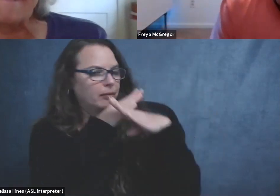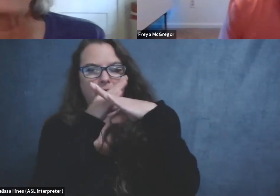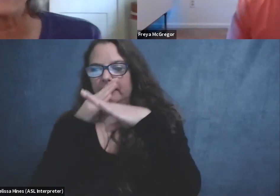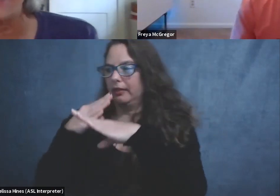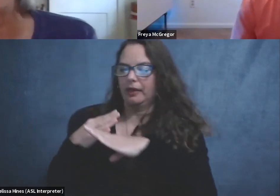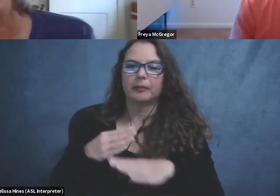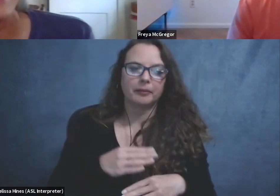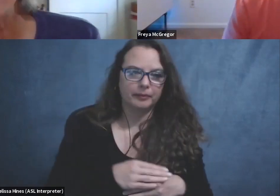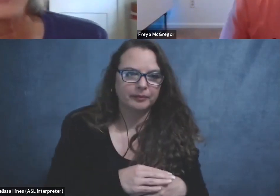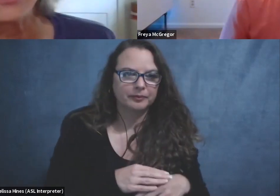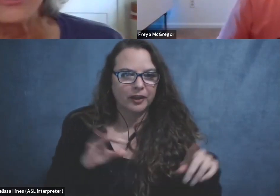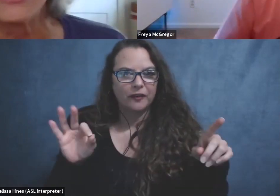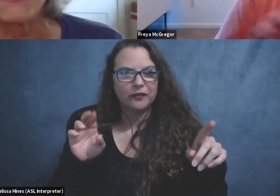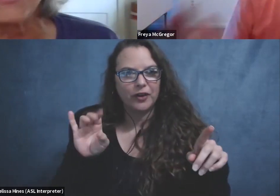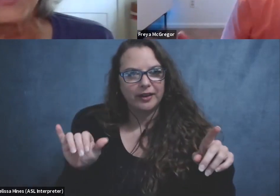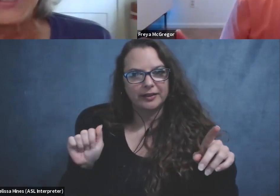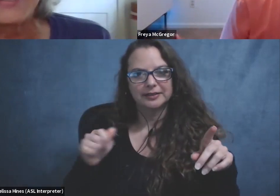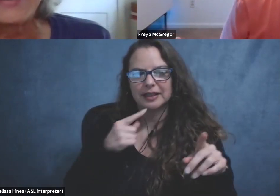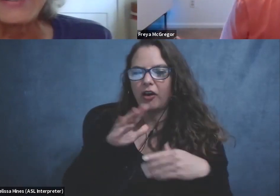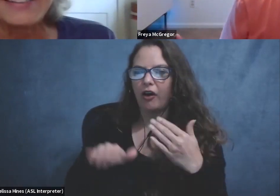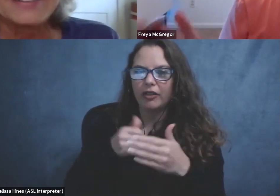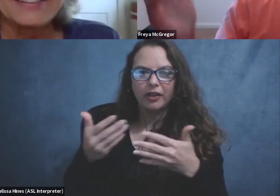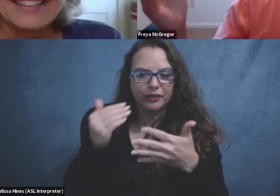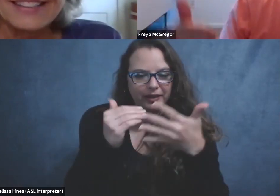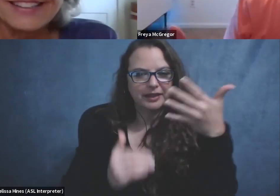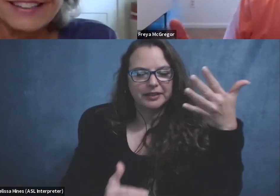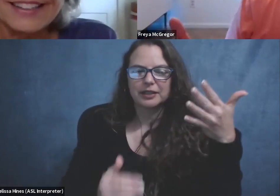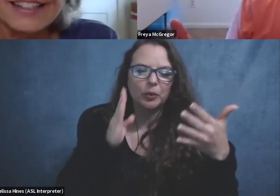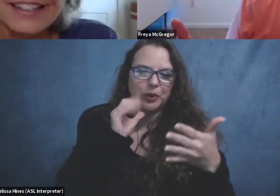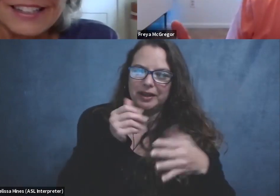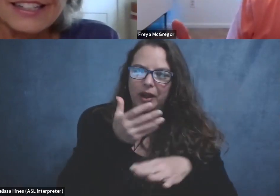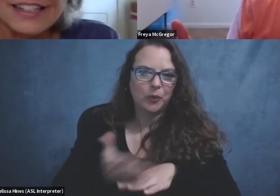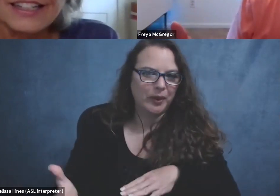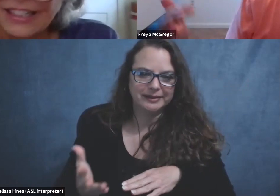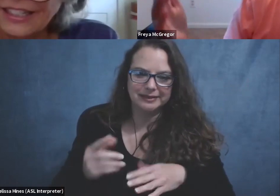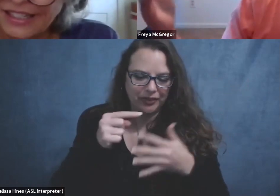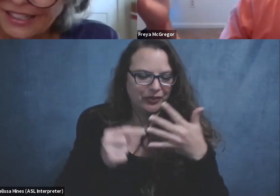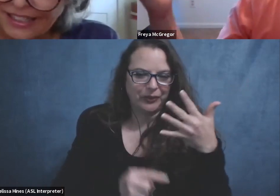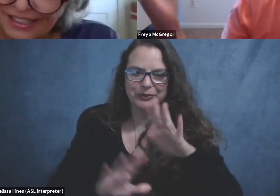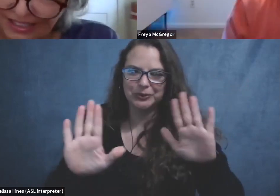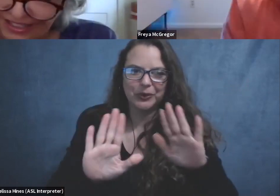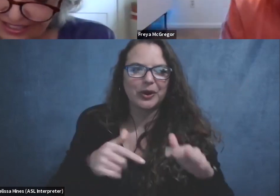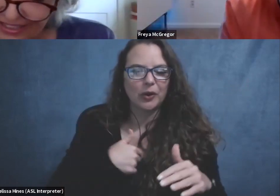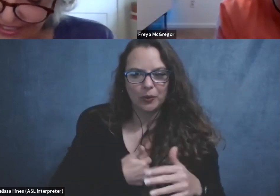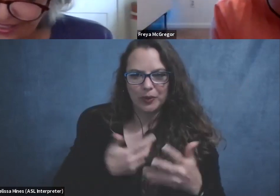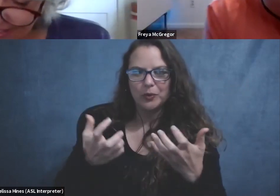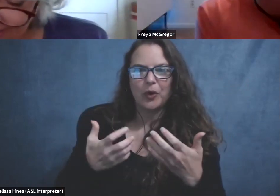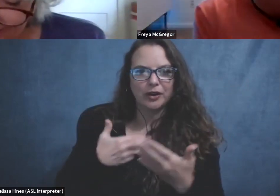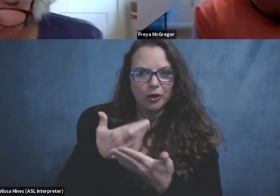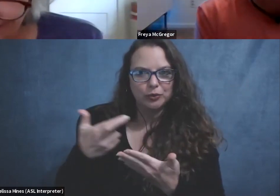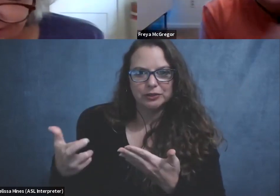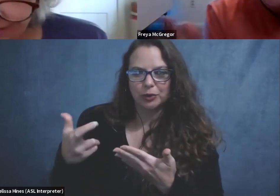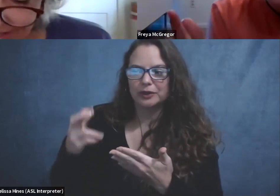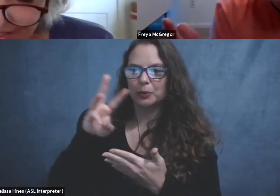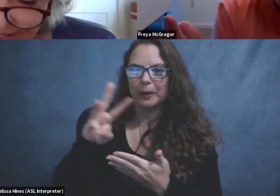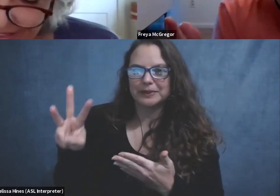you listed, they're not going to go to waste. Um, we're really looking forward to creating a resource for our website that has all of Virginia's, um, tips